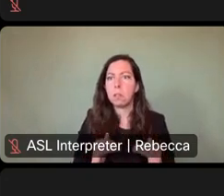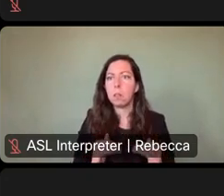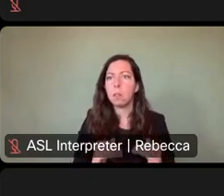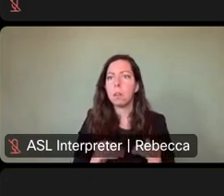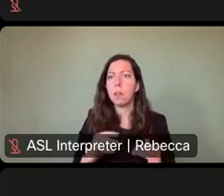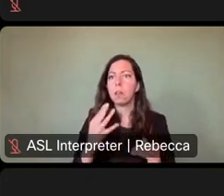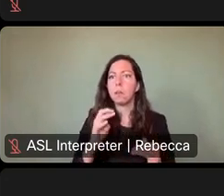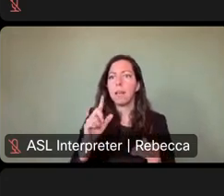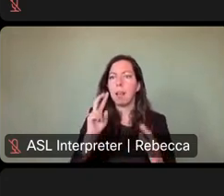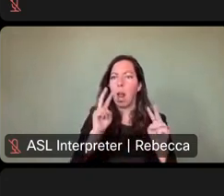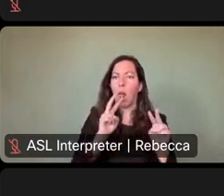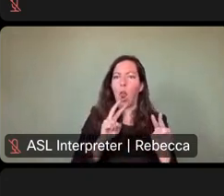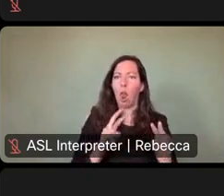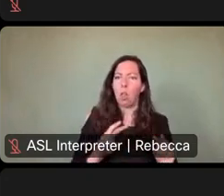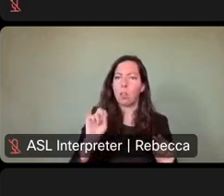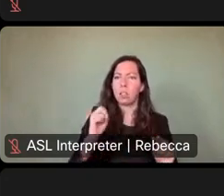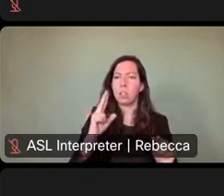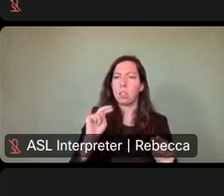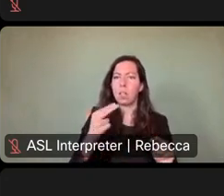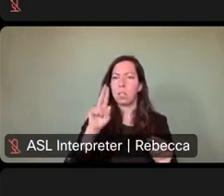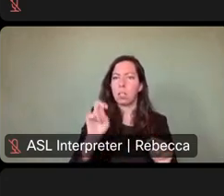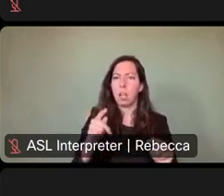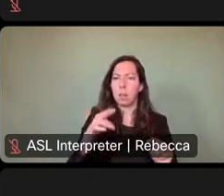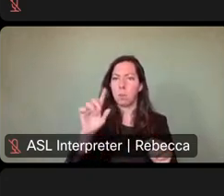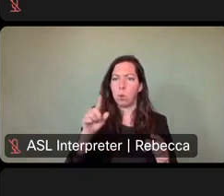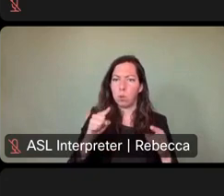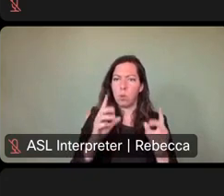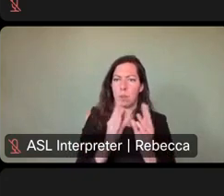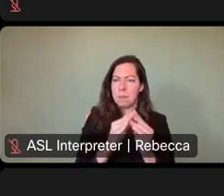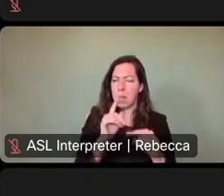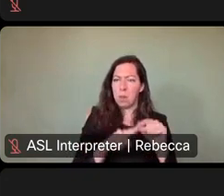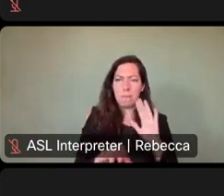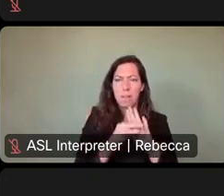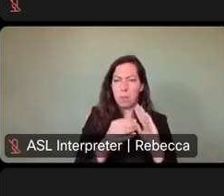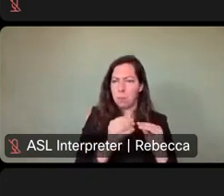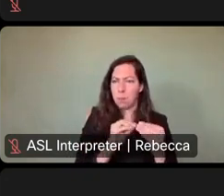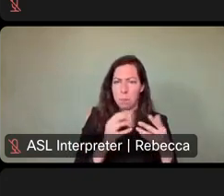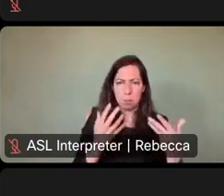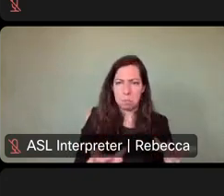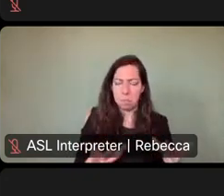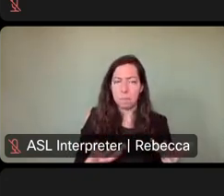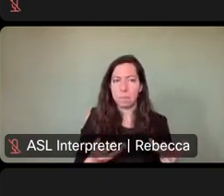sunshine portal during the meeting and could not find the numbers matching those used in the presentation. Um,